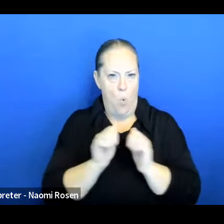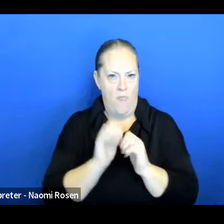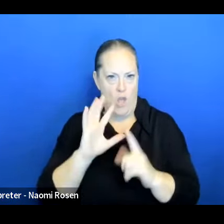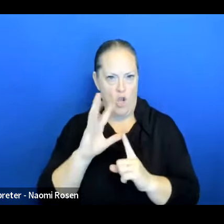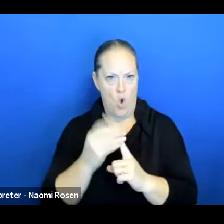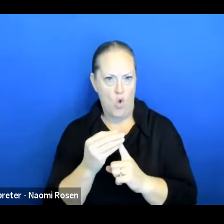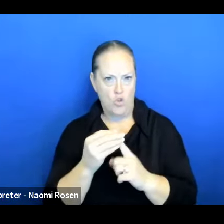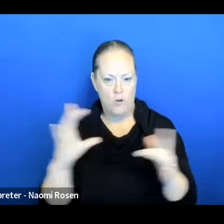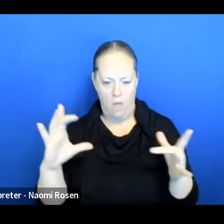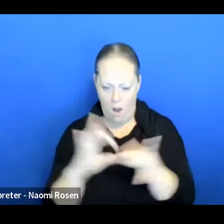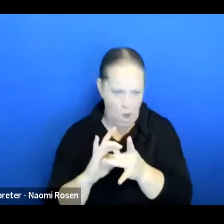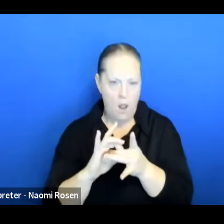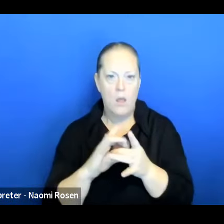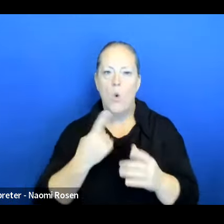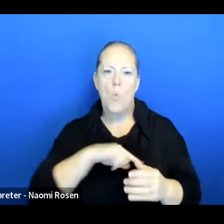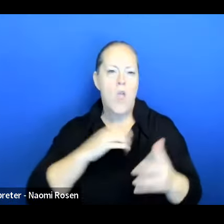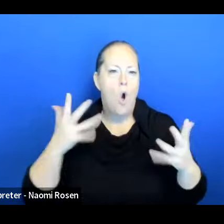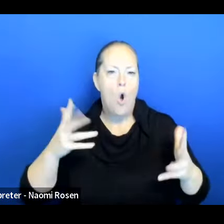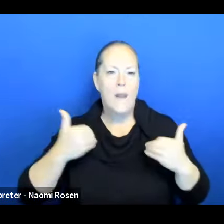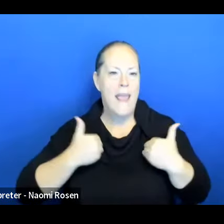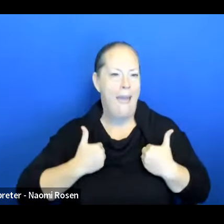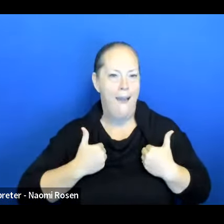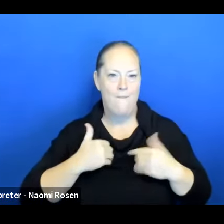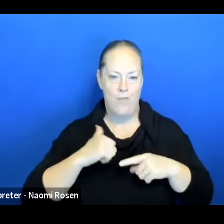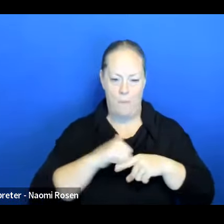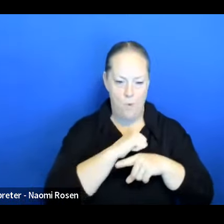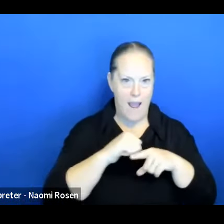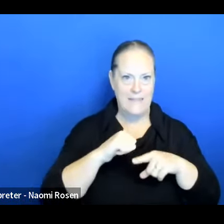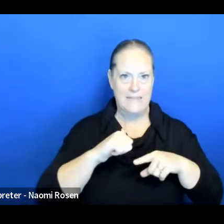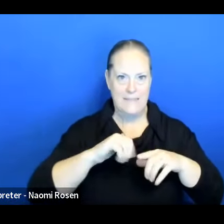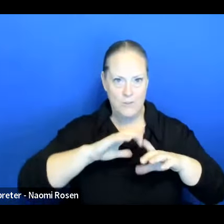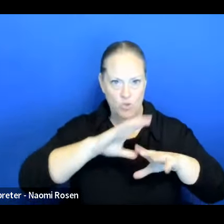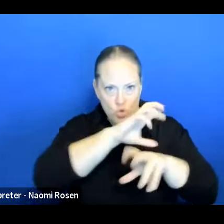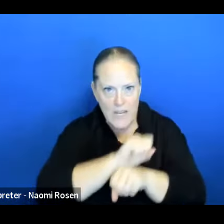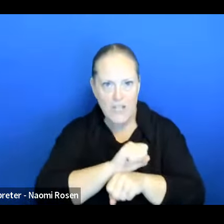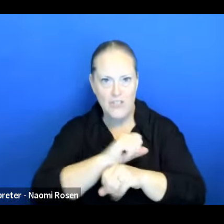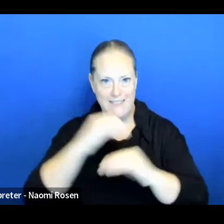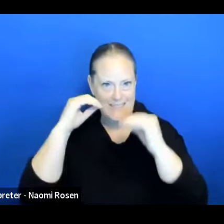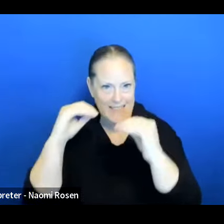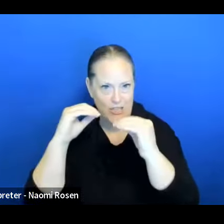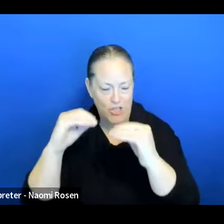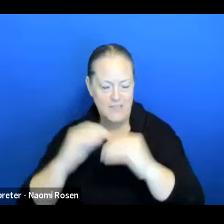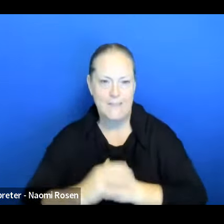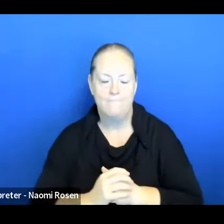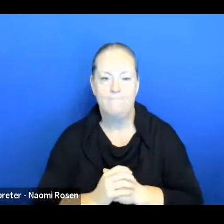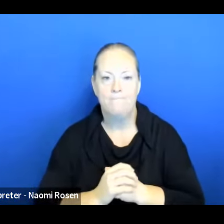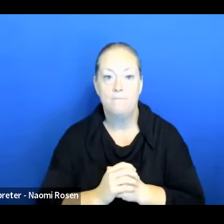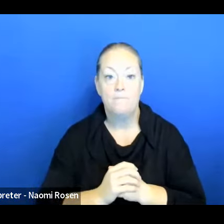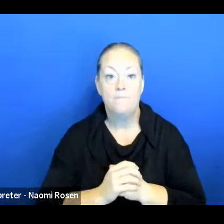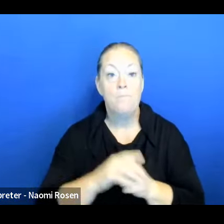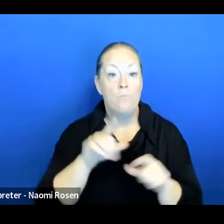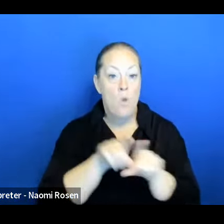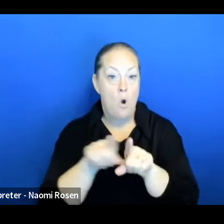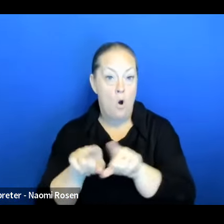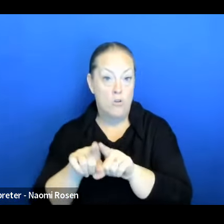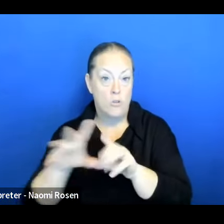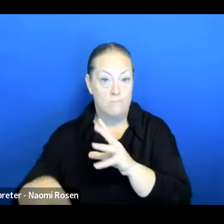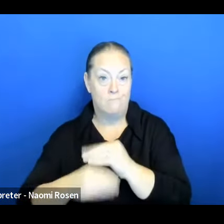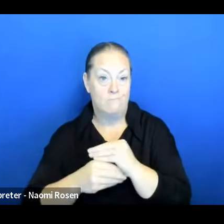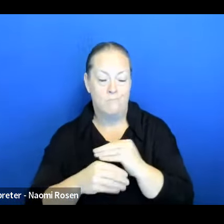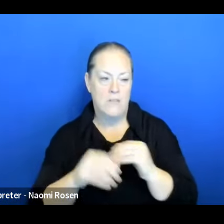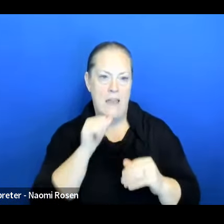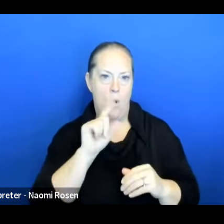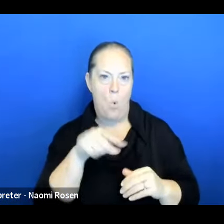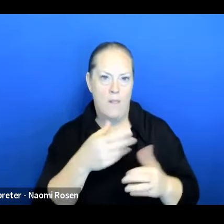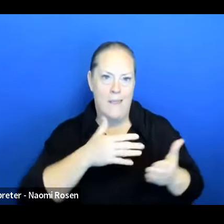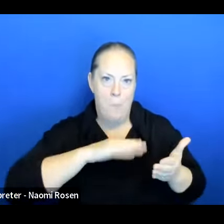practices and teachings already. And along with that, even outside of just preparing and cooking food,